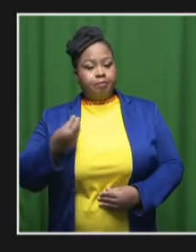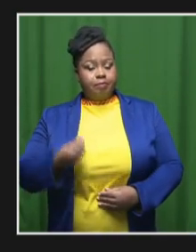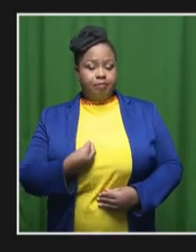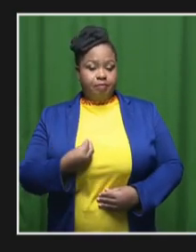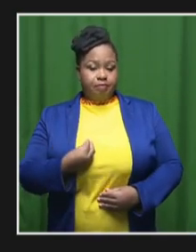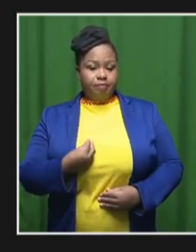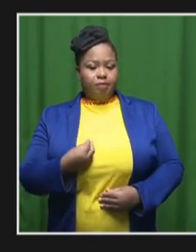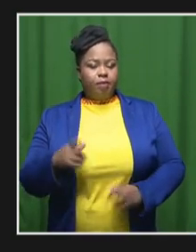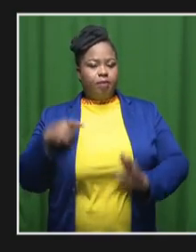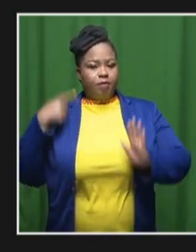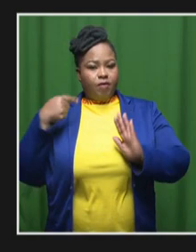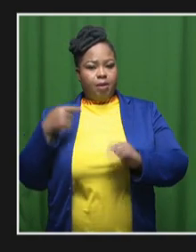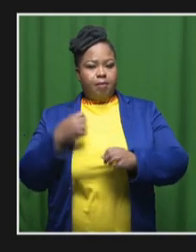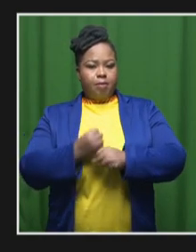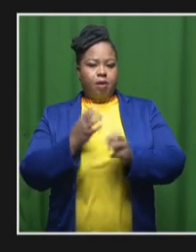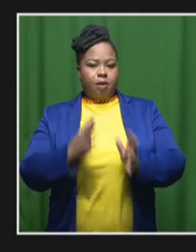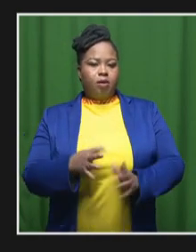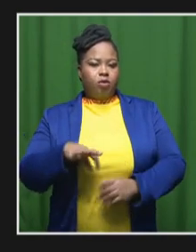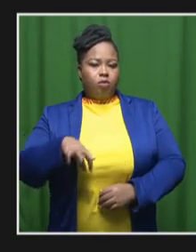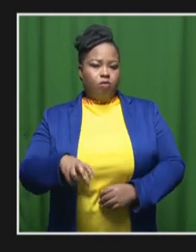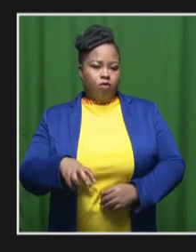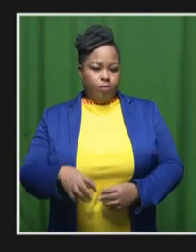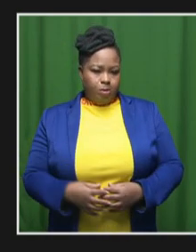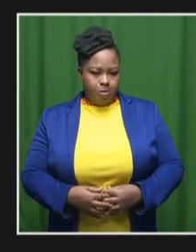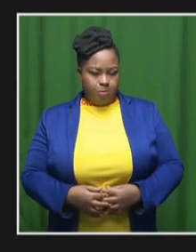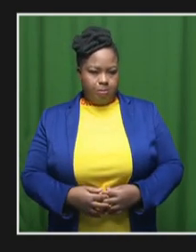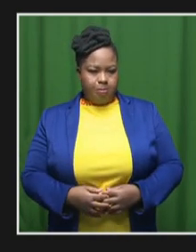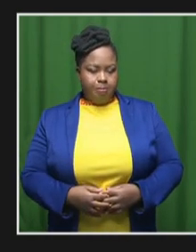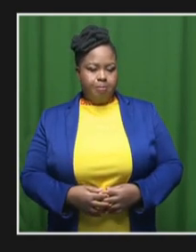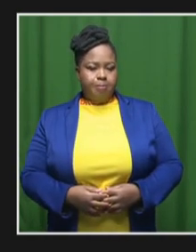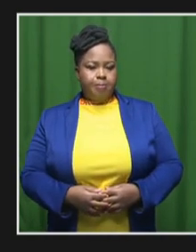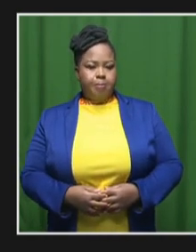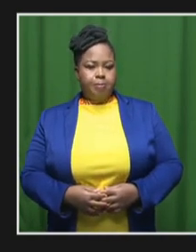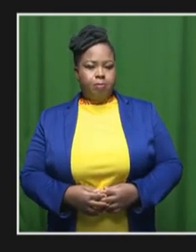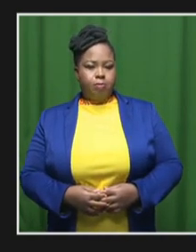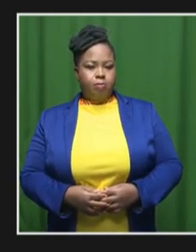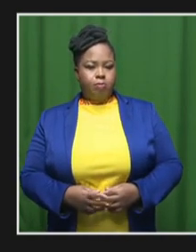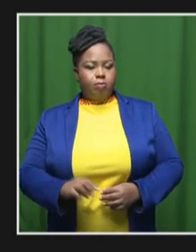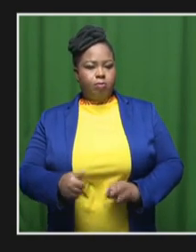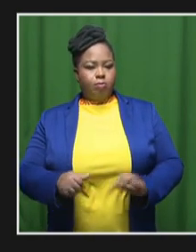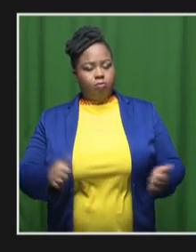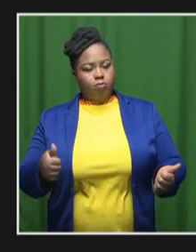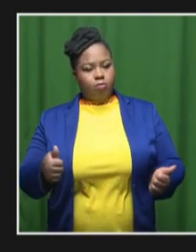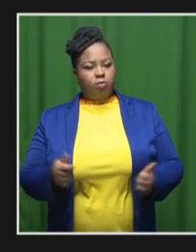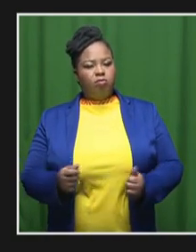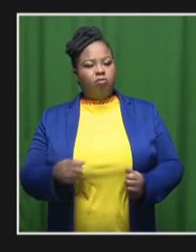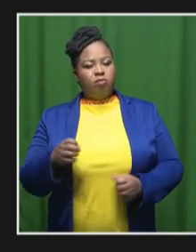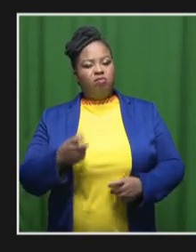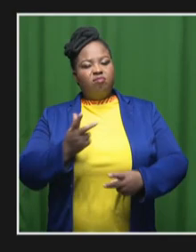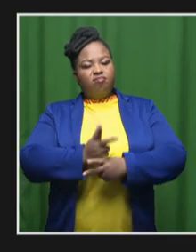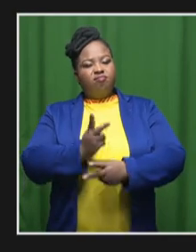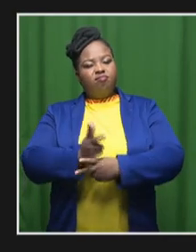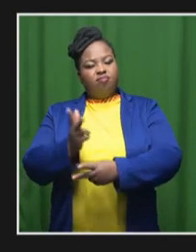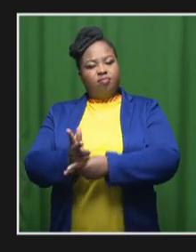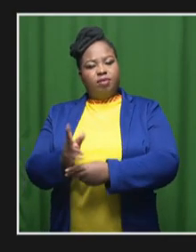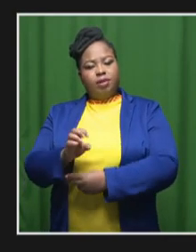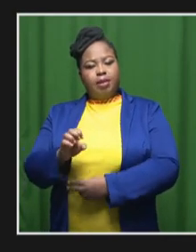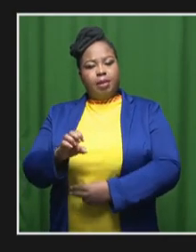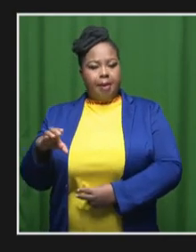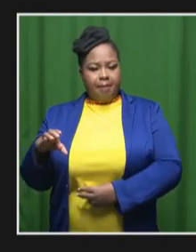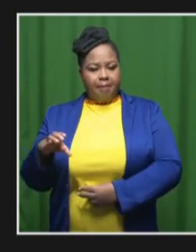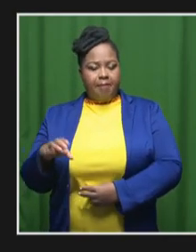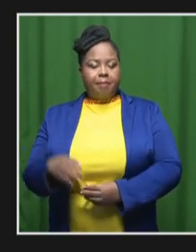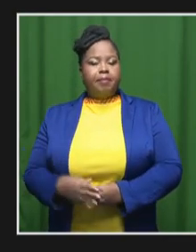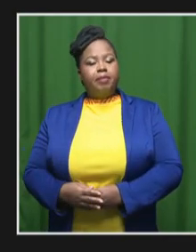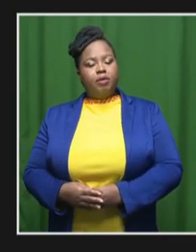filmmakers in the province and production that have been shot in the Eastern Cape, an opportunity to have